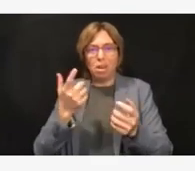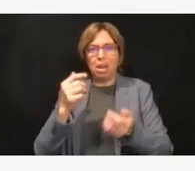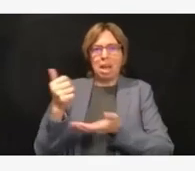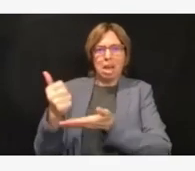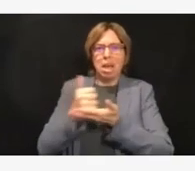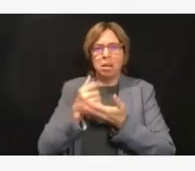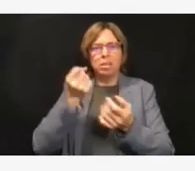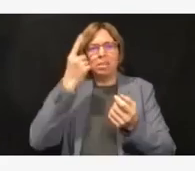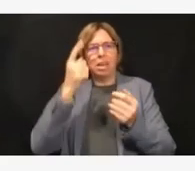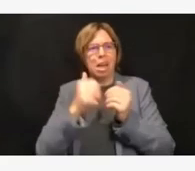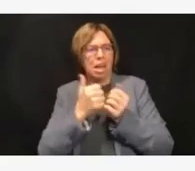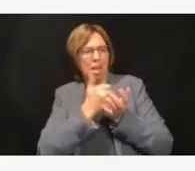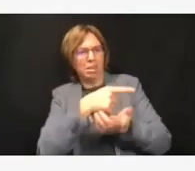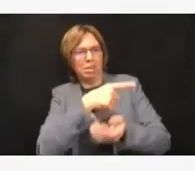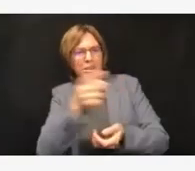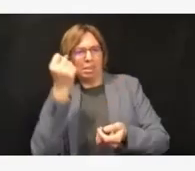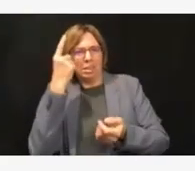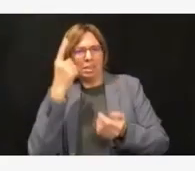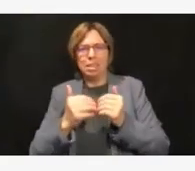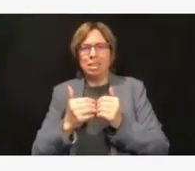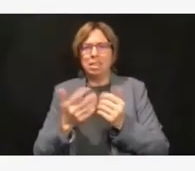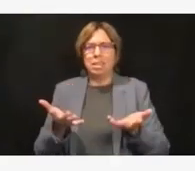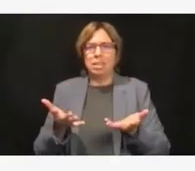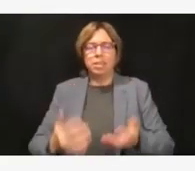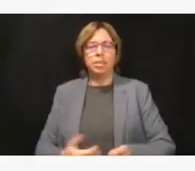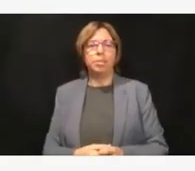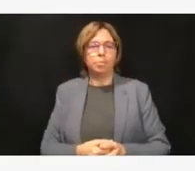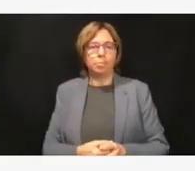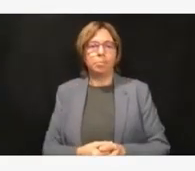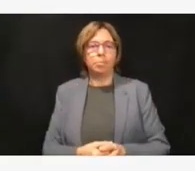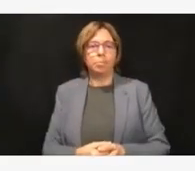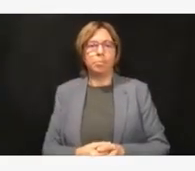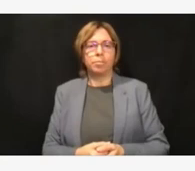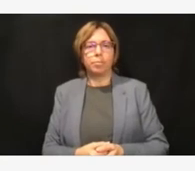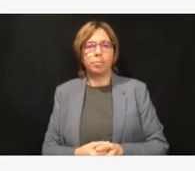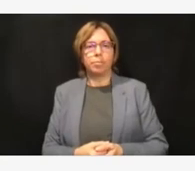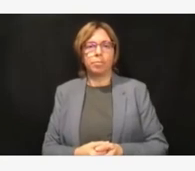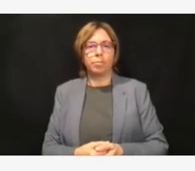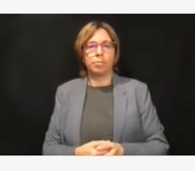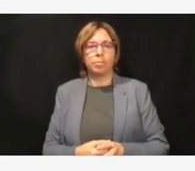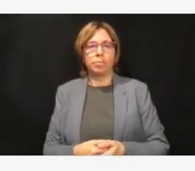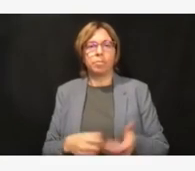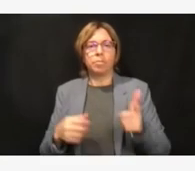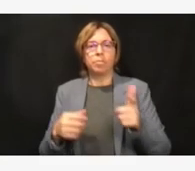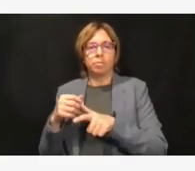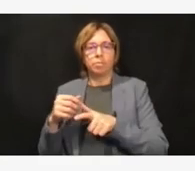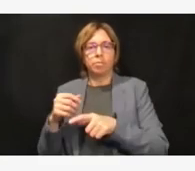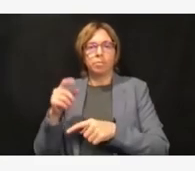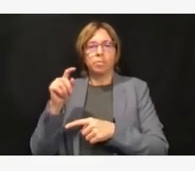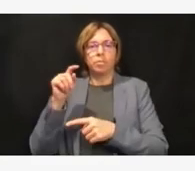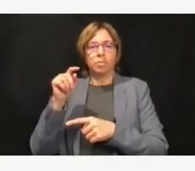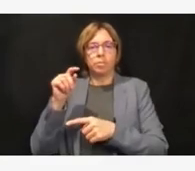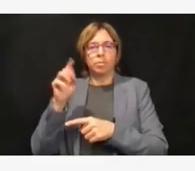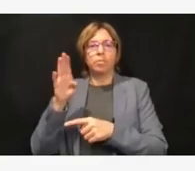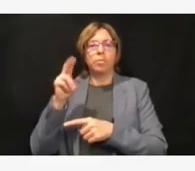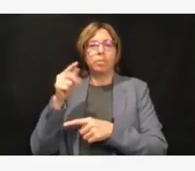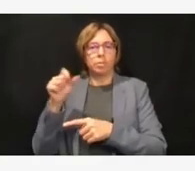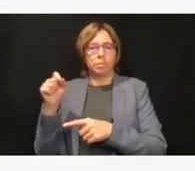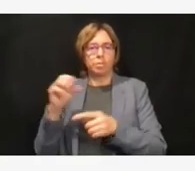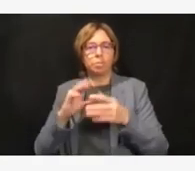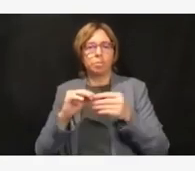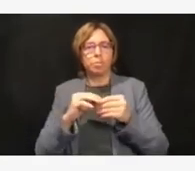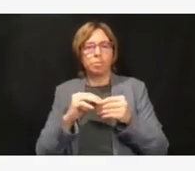Well, I think that's actually just the way science works. You know, as we learn, we adapt, and we continue to change